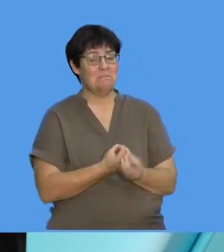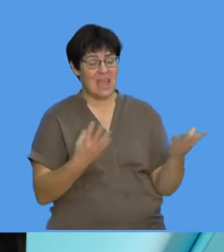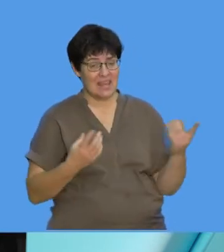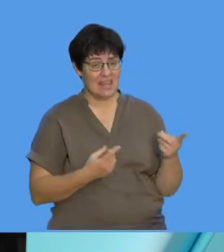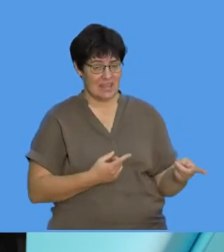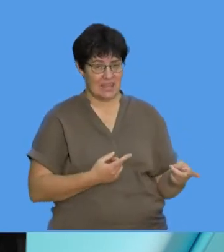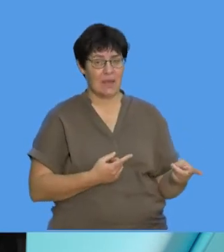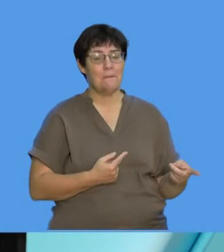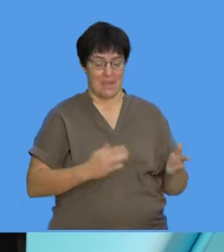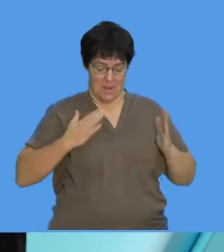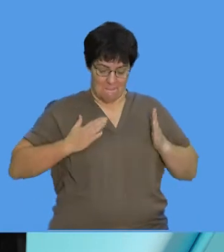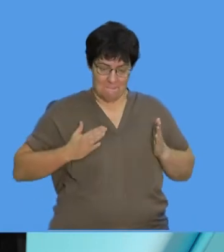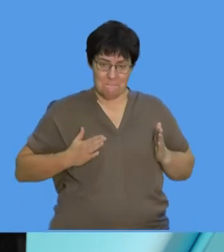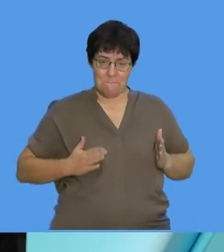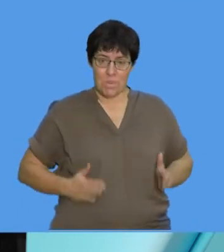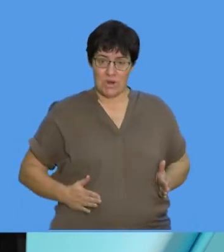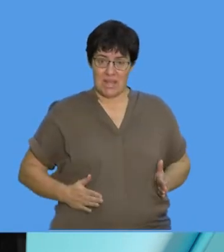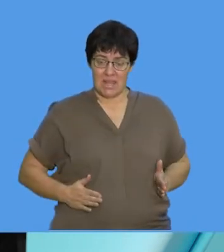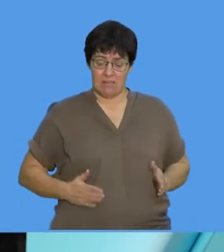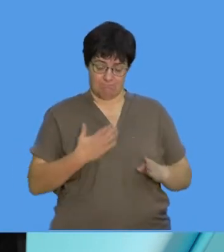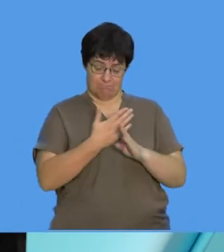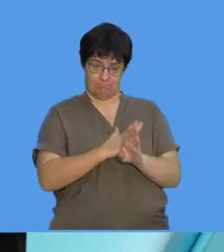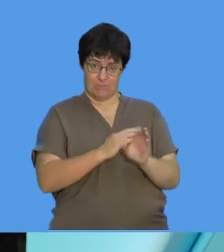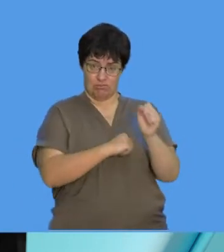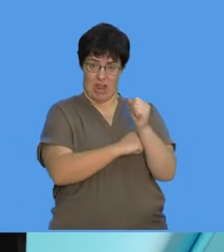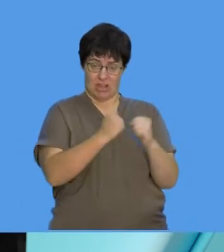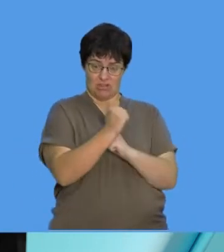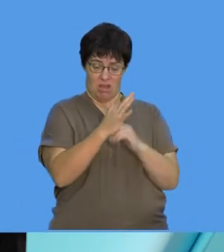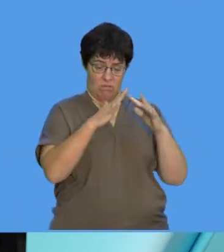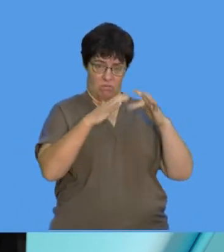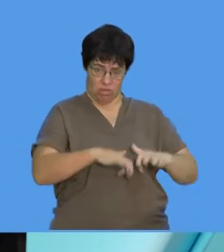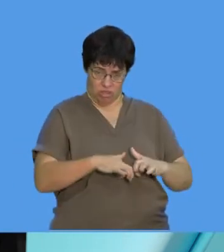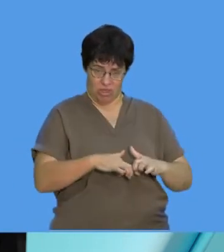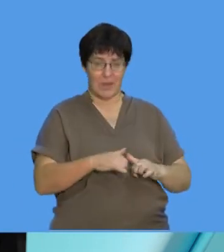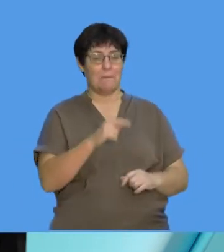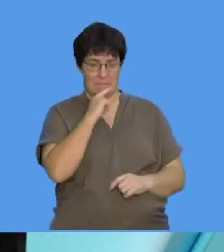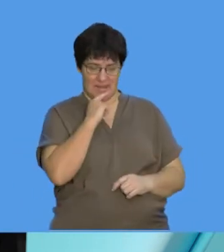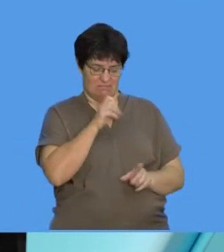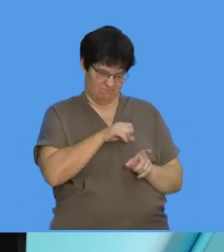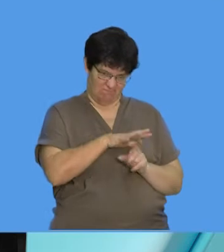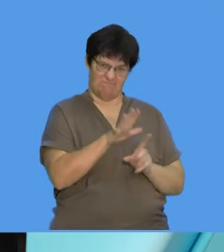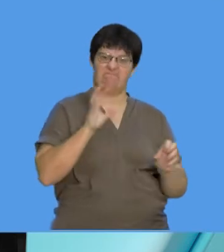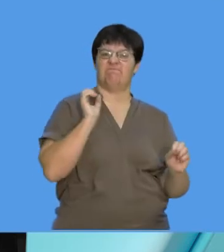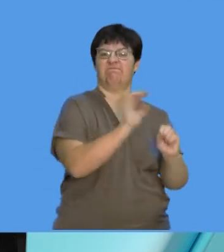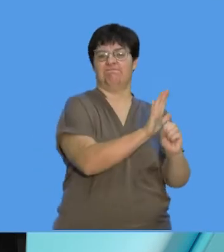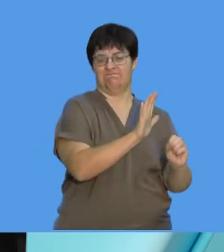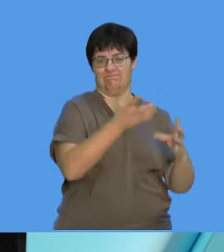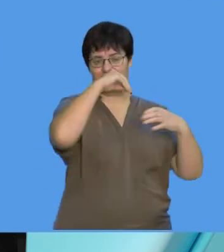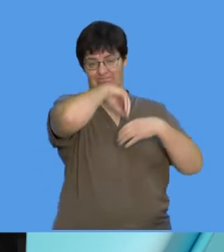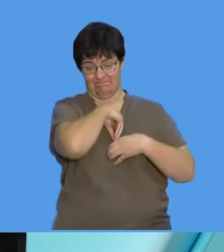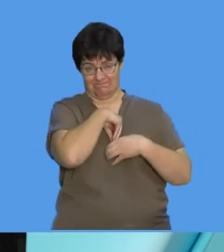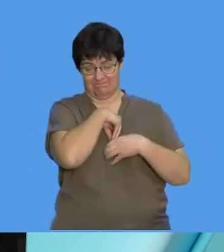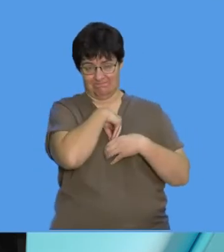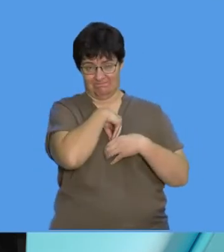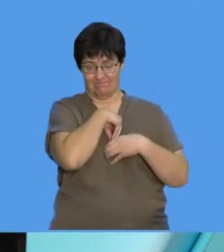if our immune system is compromised or down, it's very easy. Bacteria can come into our bodies,